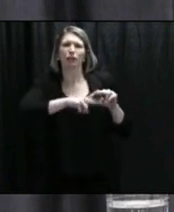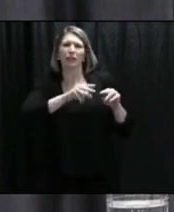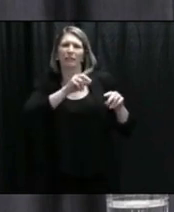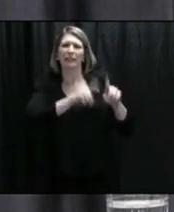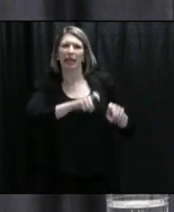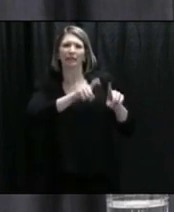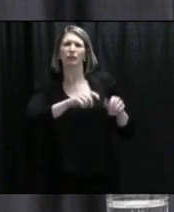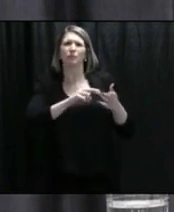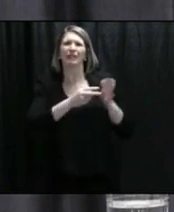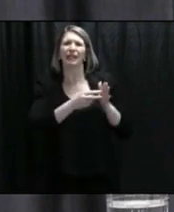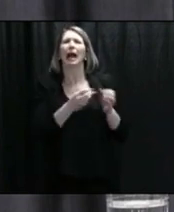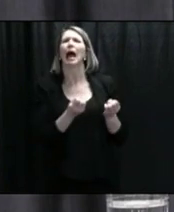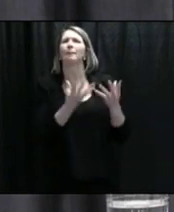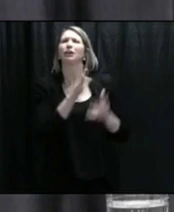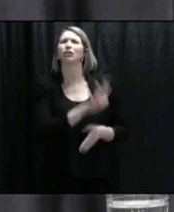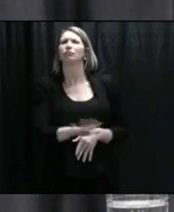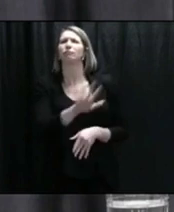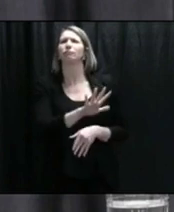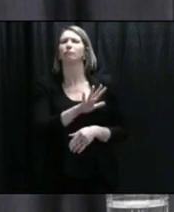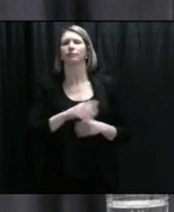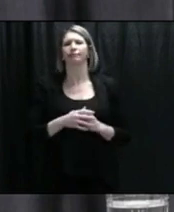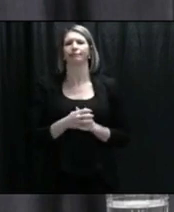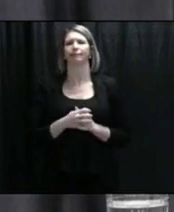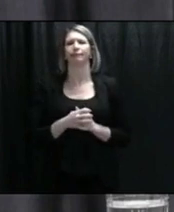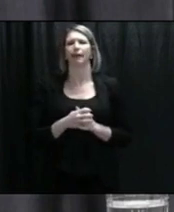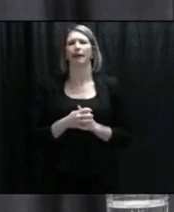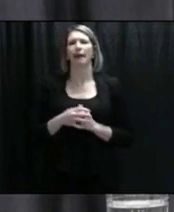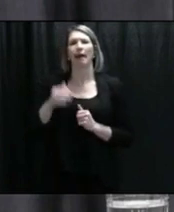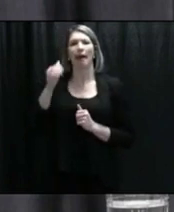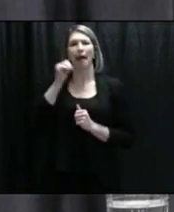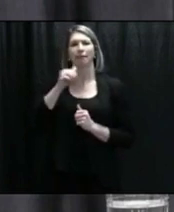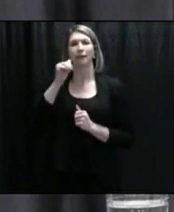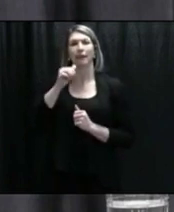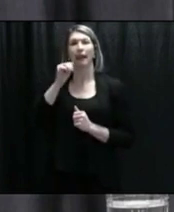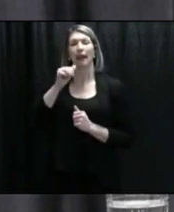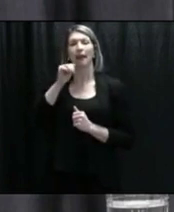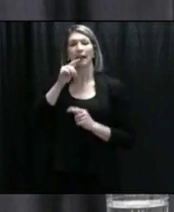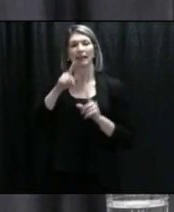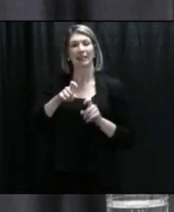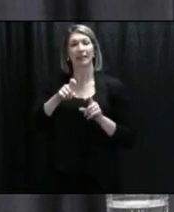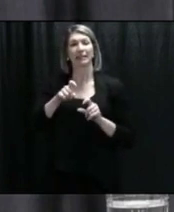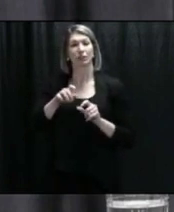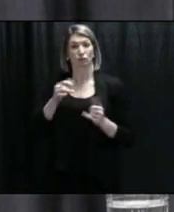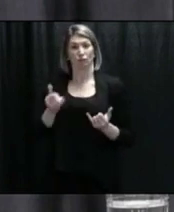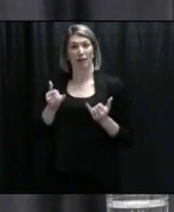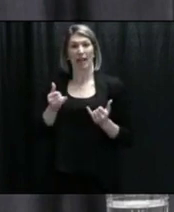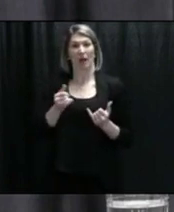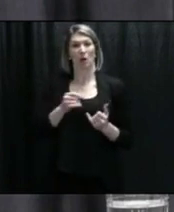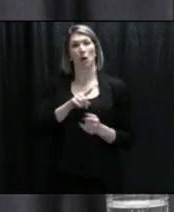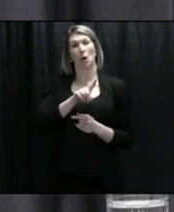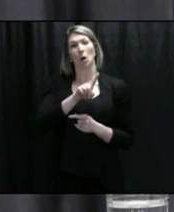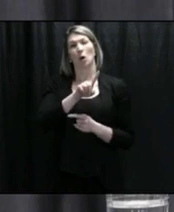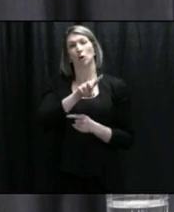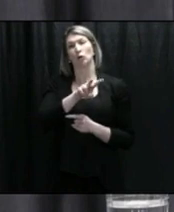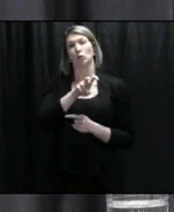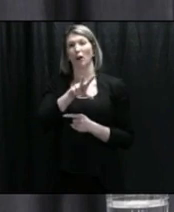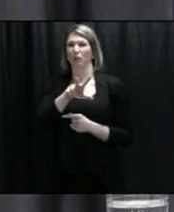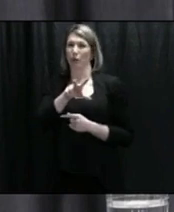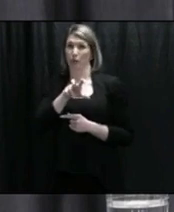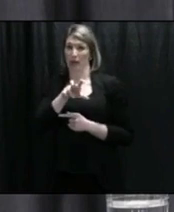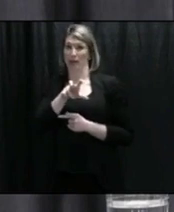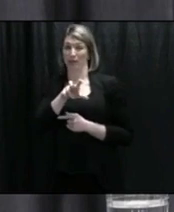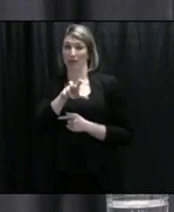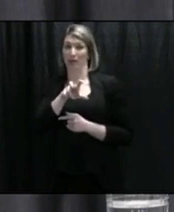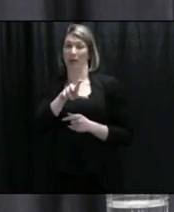understanding is the testing numbers per day are between 200 and 300 that are submitted to the public health lab here. The